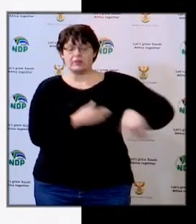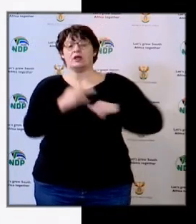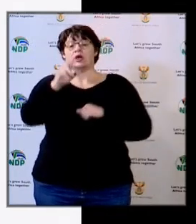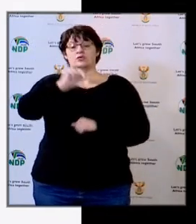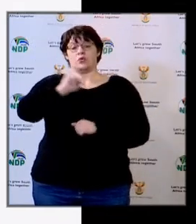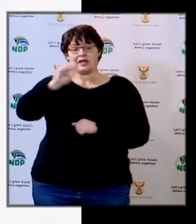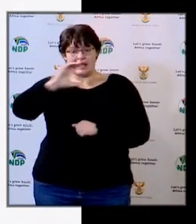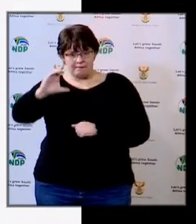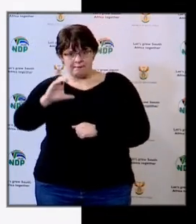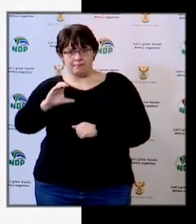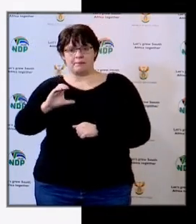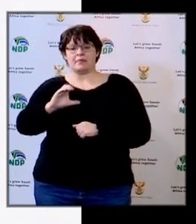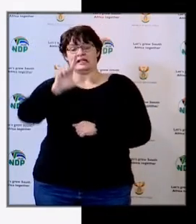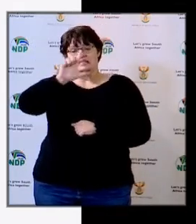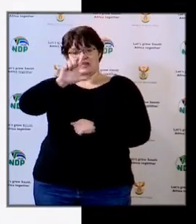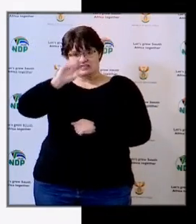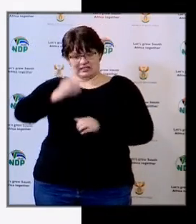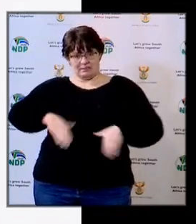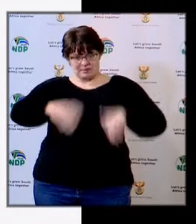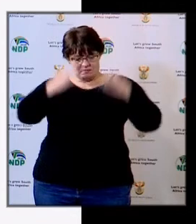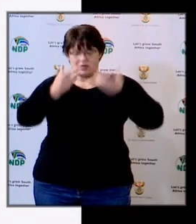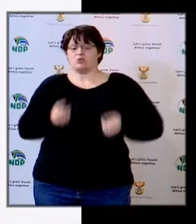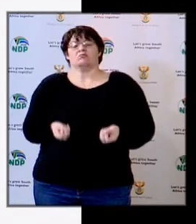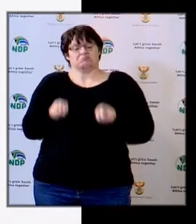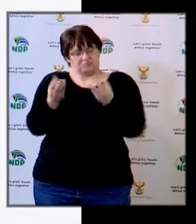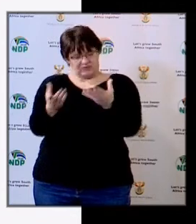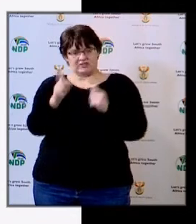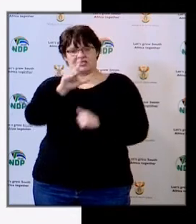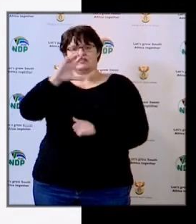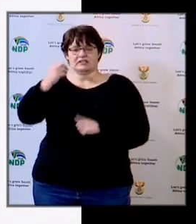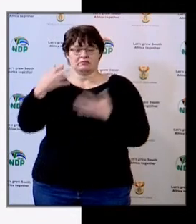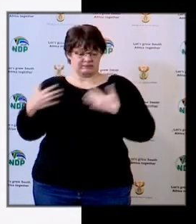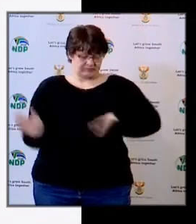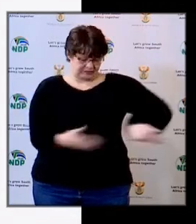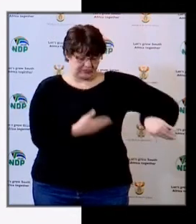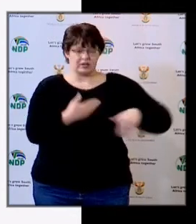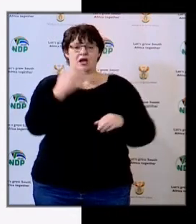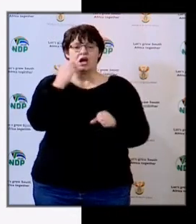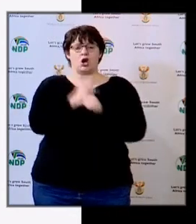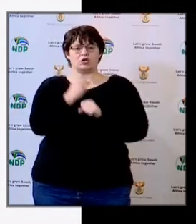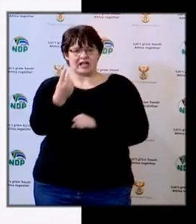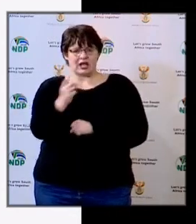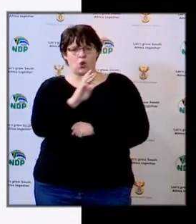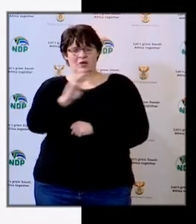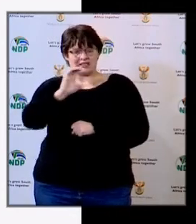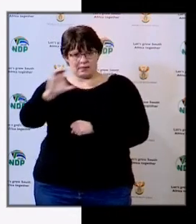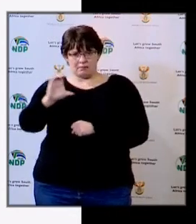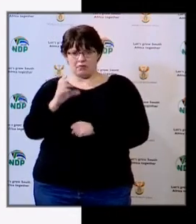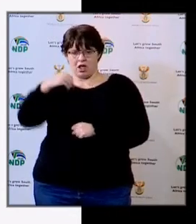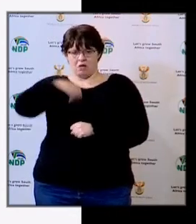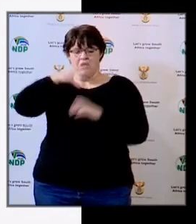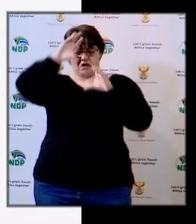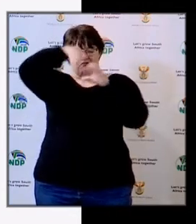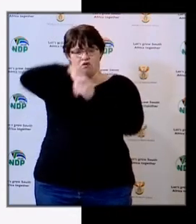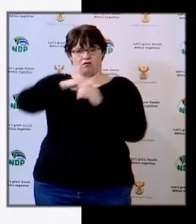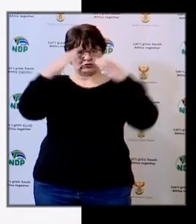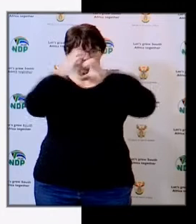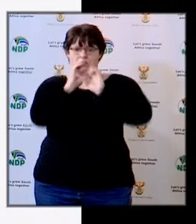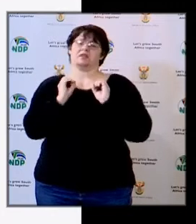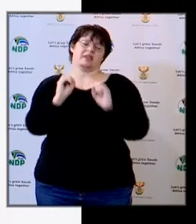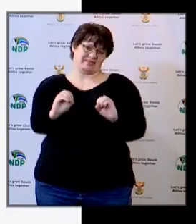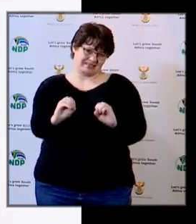Cape, they requested 17, and they received all the tanks. Gauteng and Western Cape did not form part of our scope,